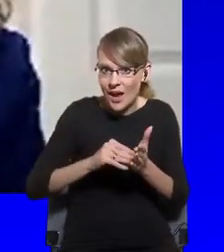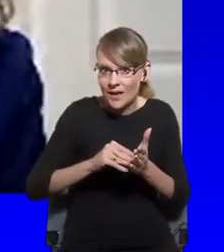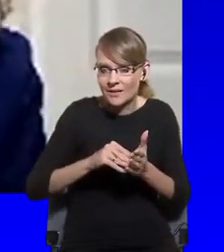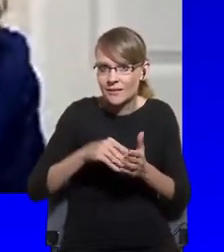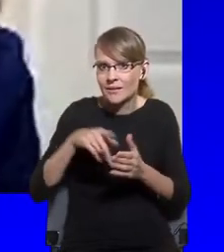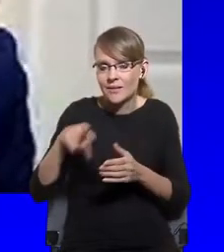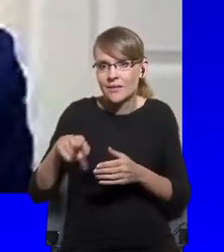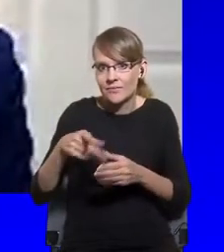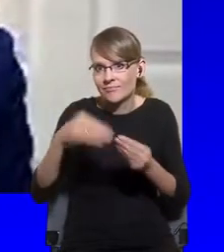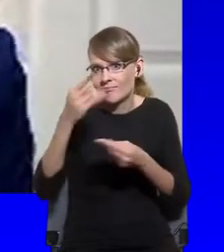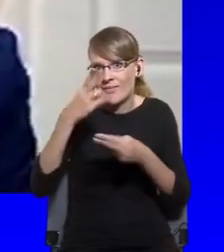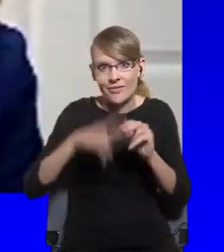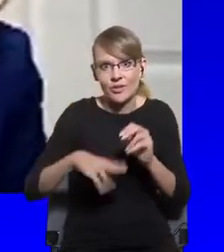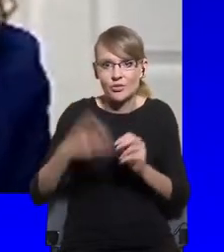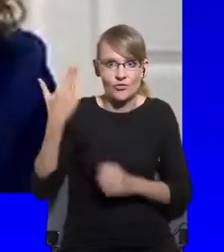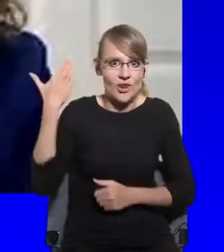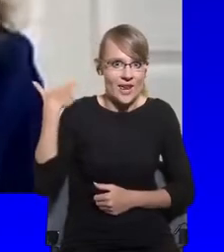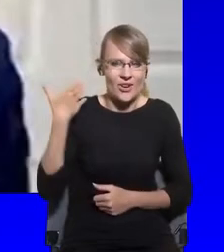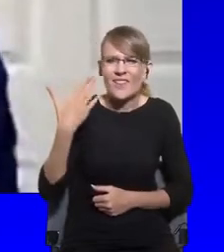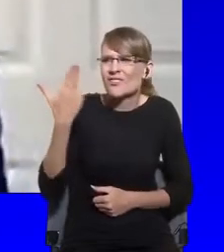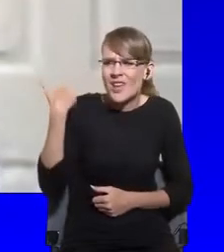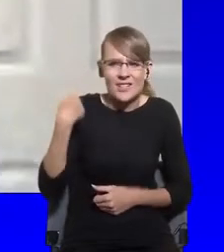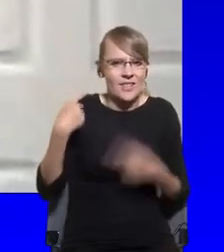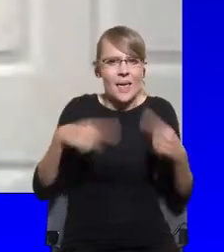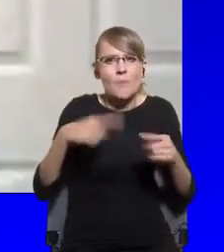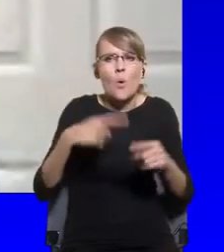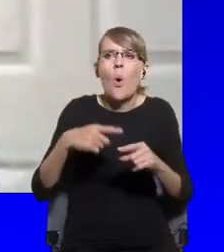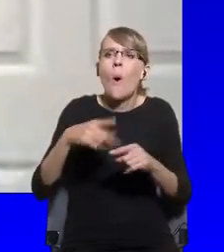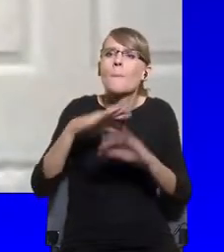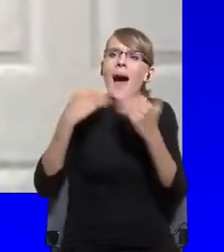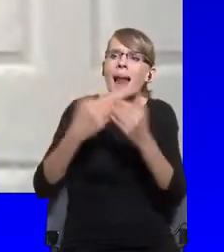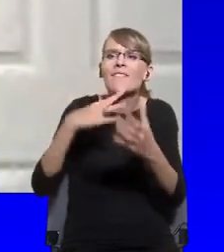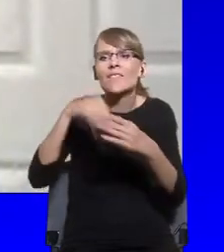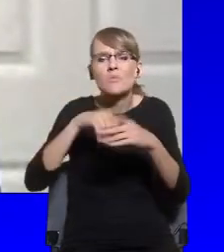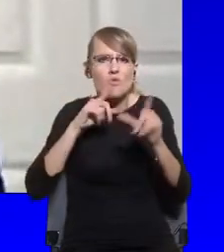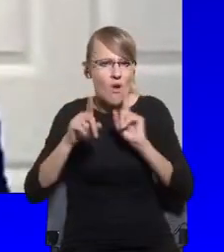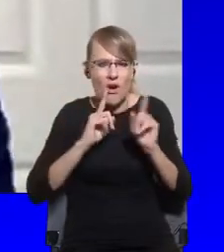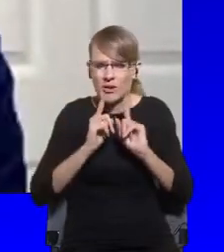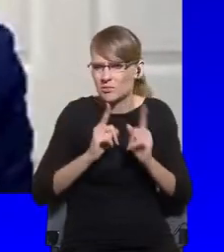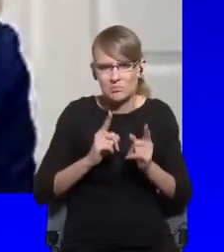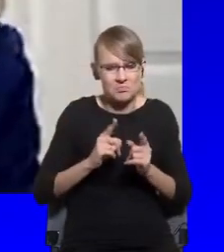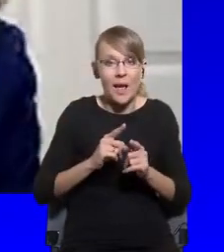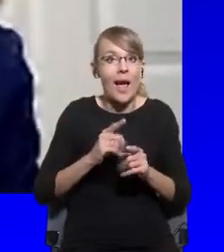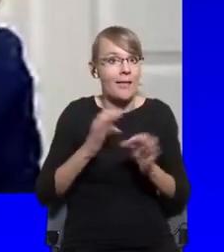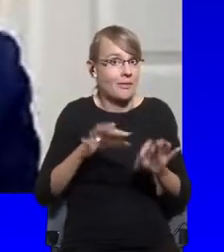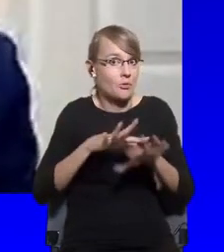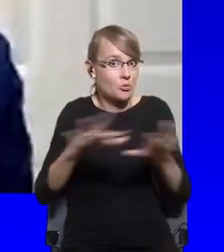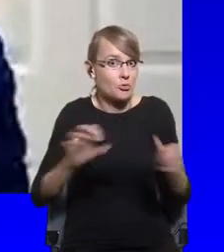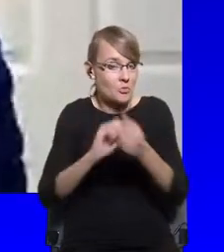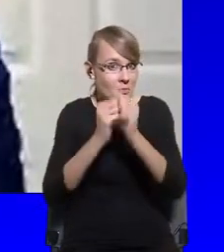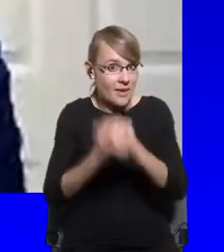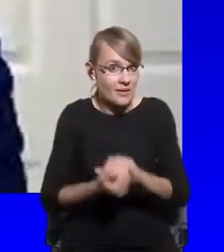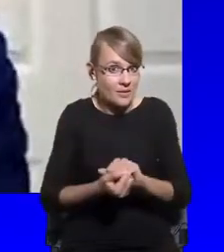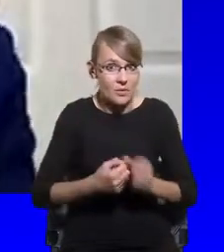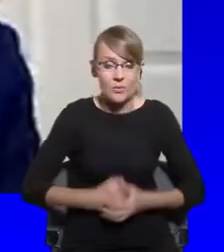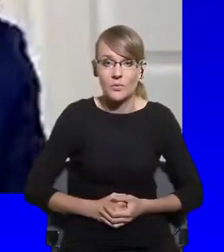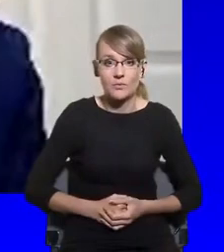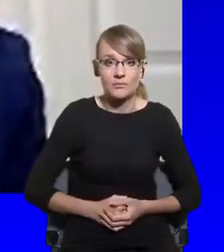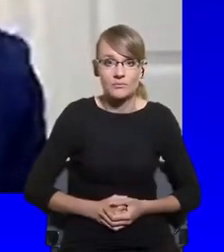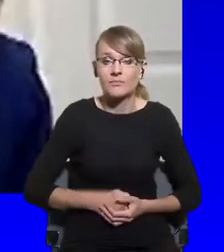discussion. This has changed a lot right now, as we face this second wave. So, I